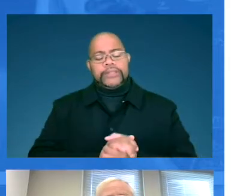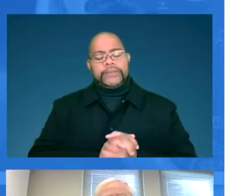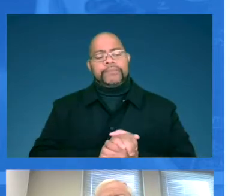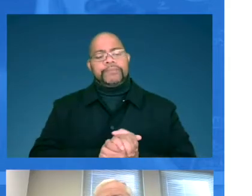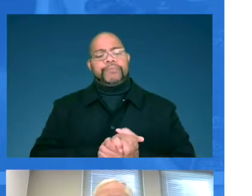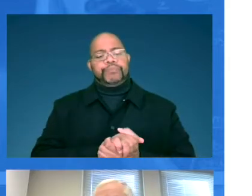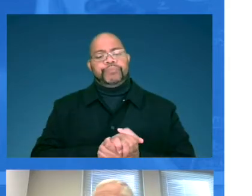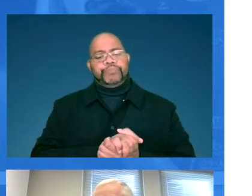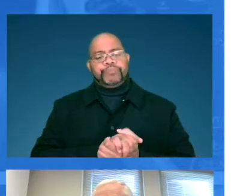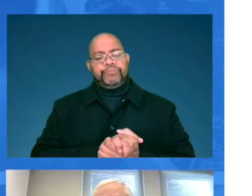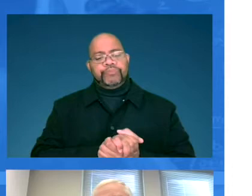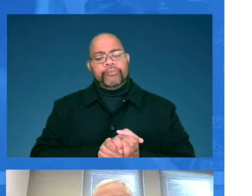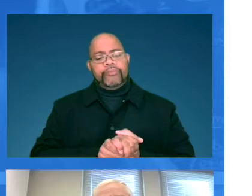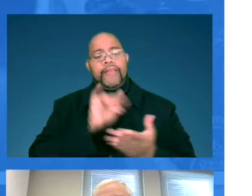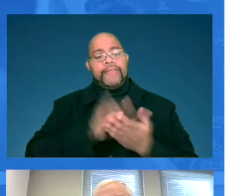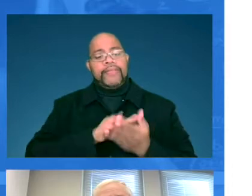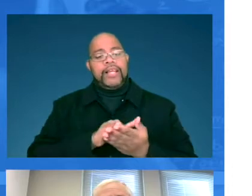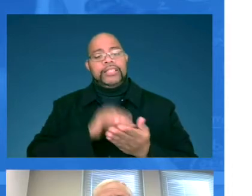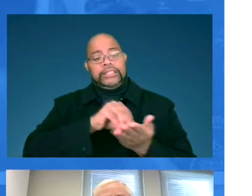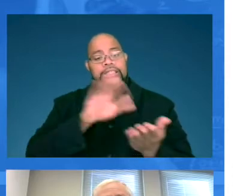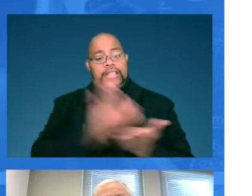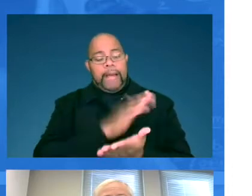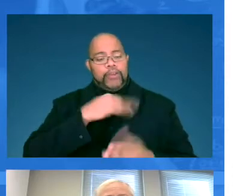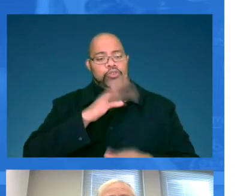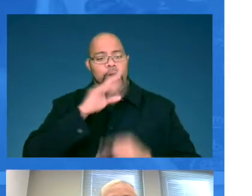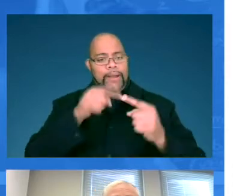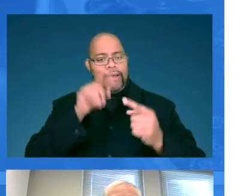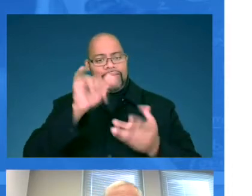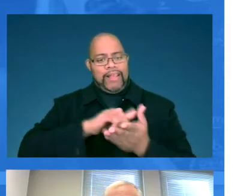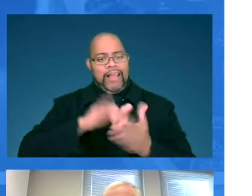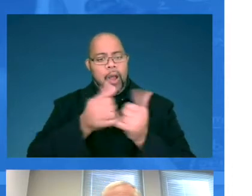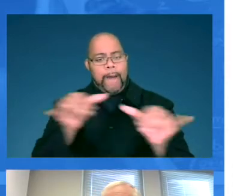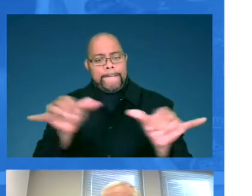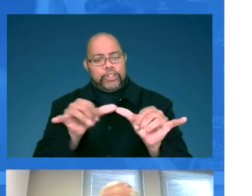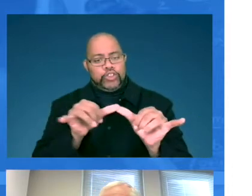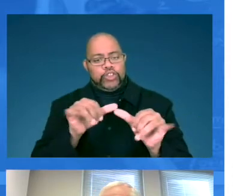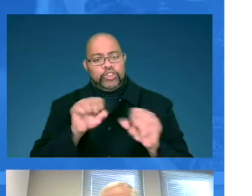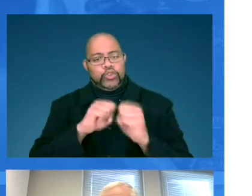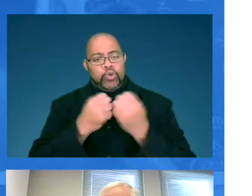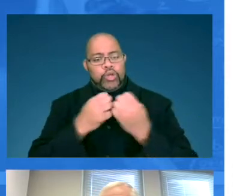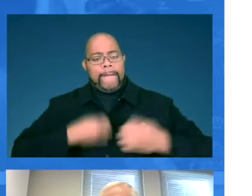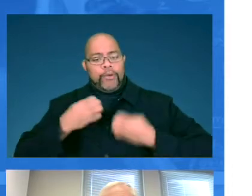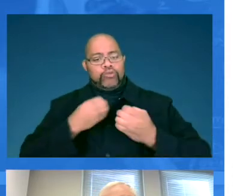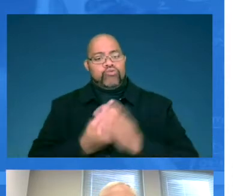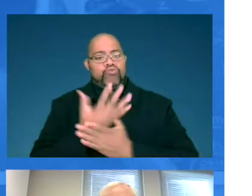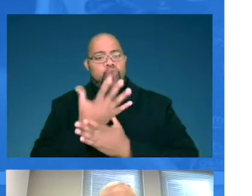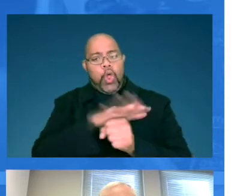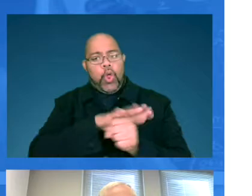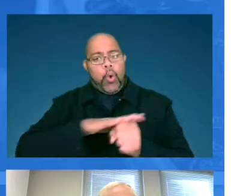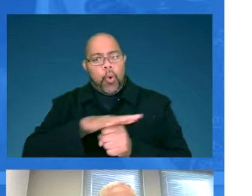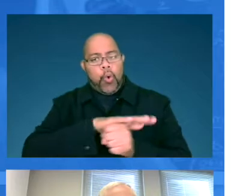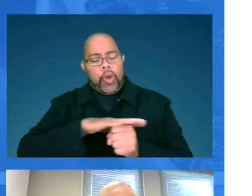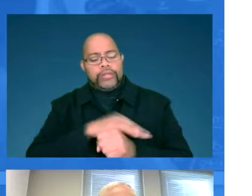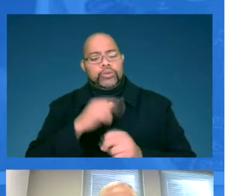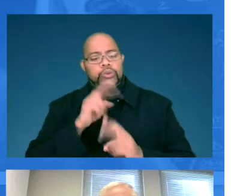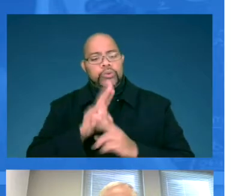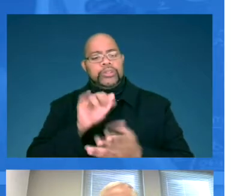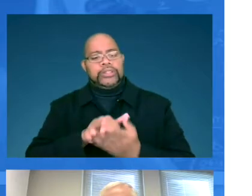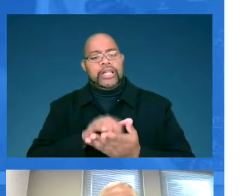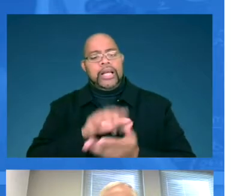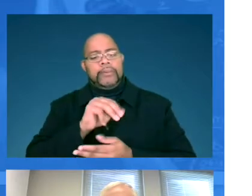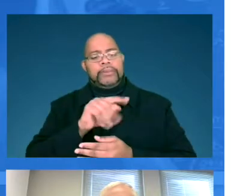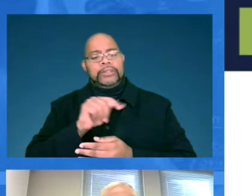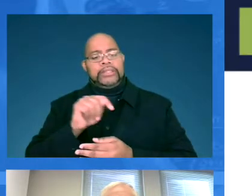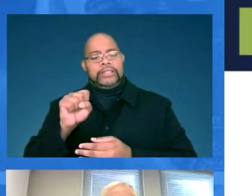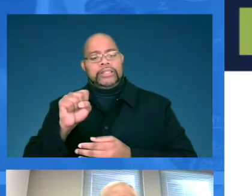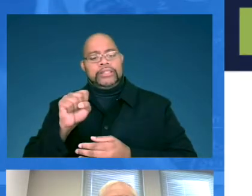This is the document I referred to as to how to measure social-emotional growth locally, and we use an MTSS framework to